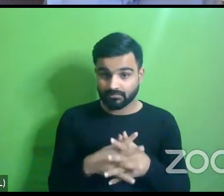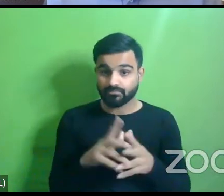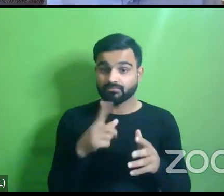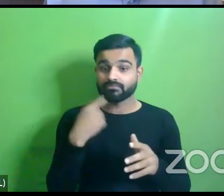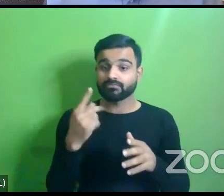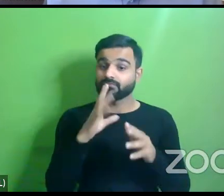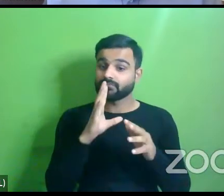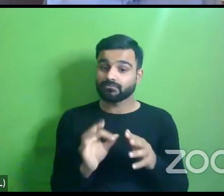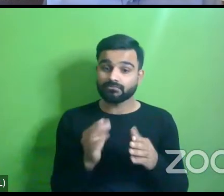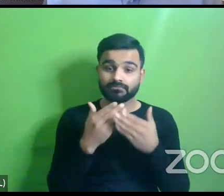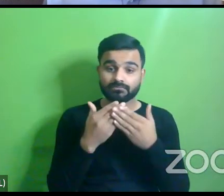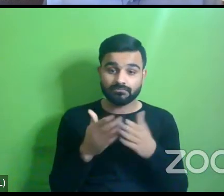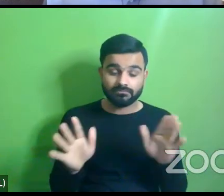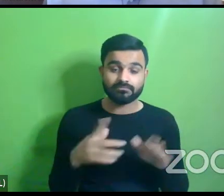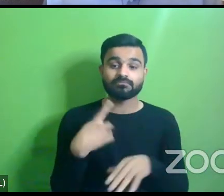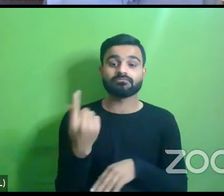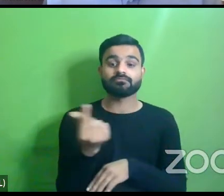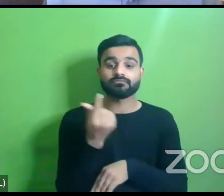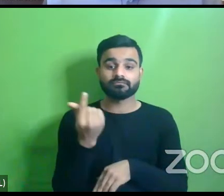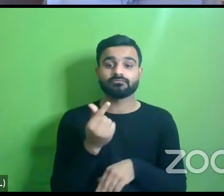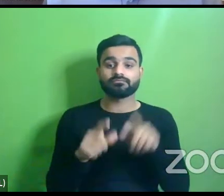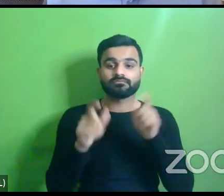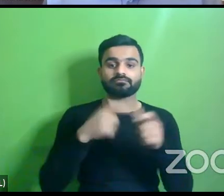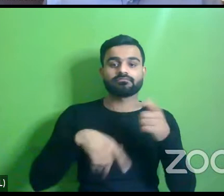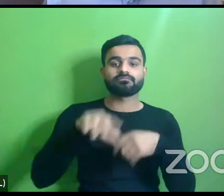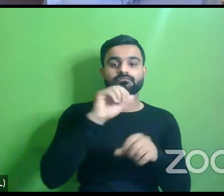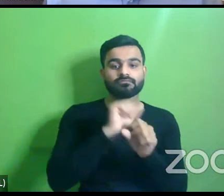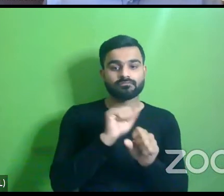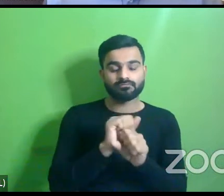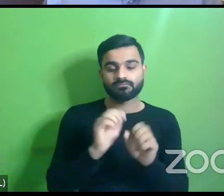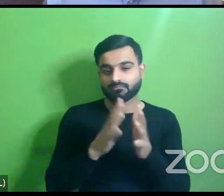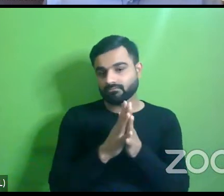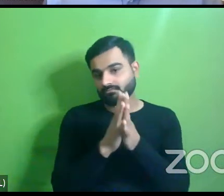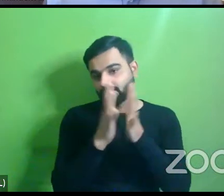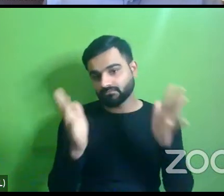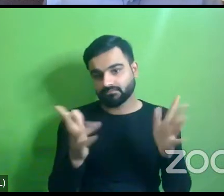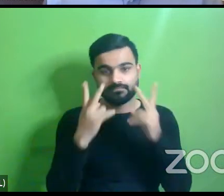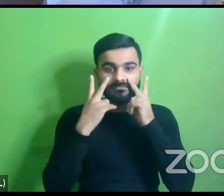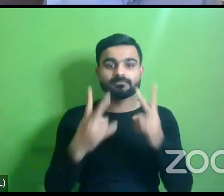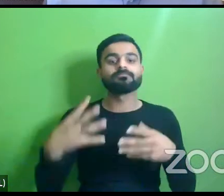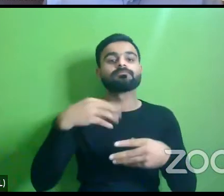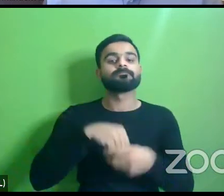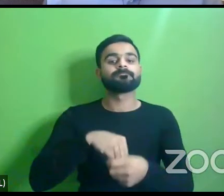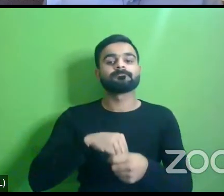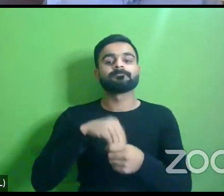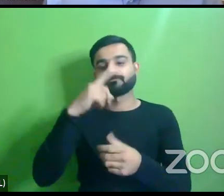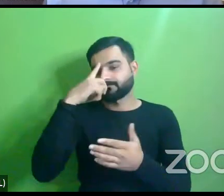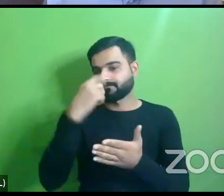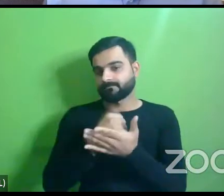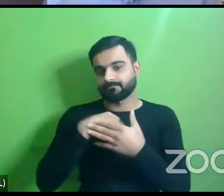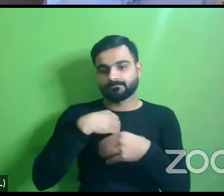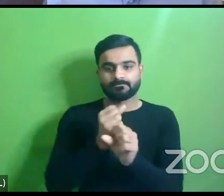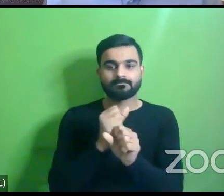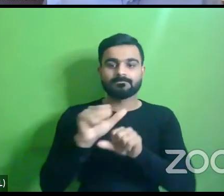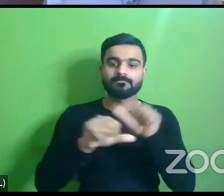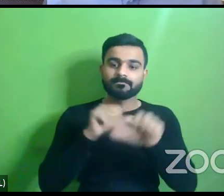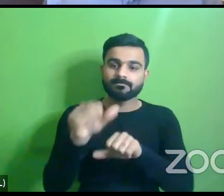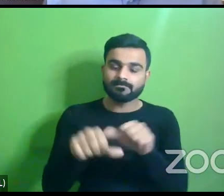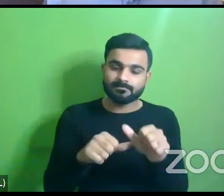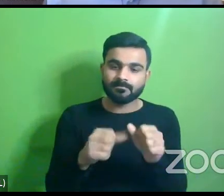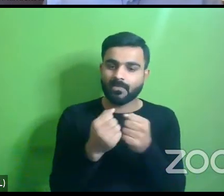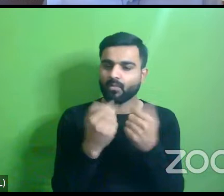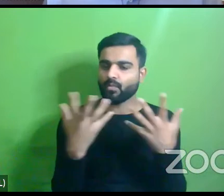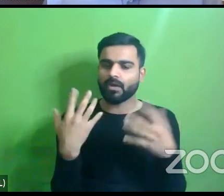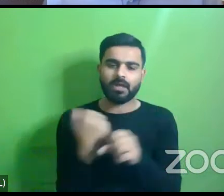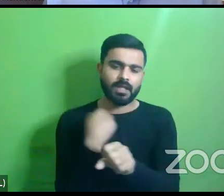constrained from using uh public spaces i'm also more likely to be left out of decision making processes so a lot of